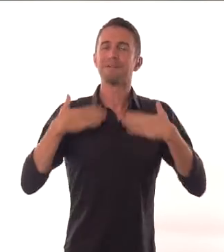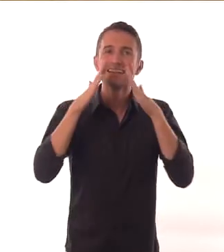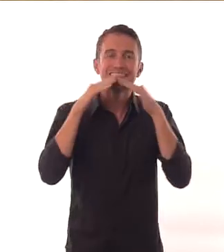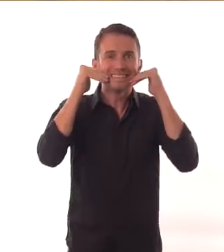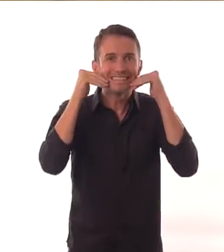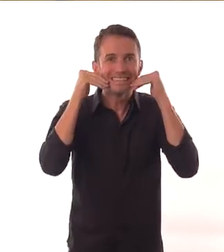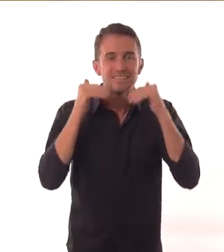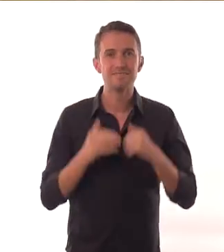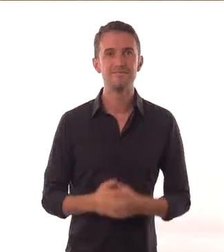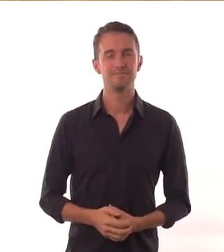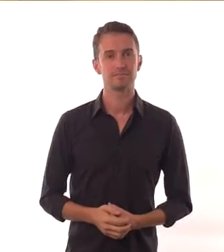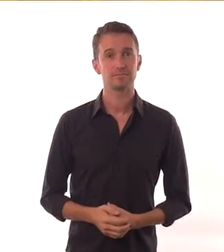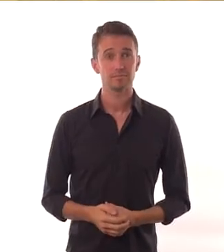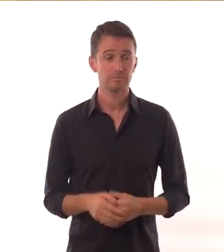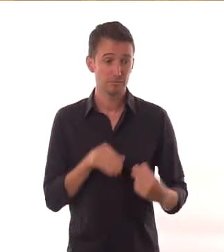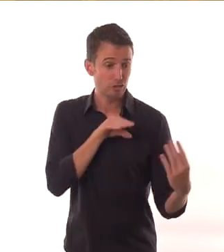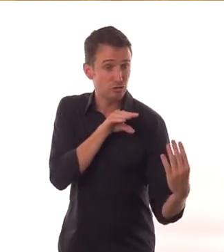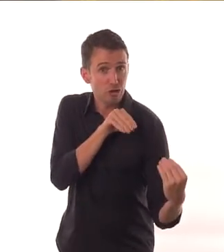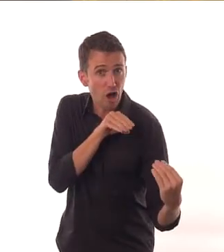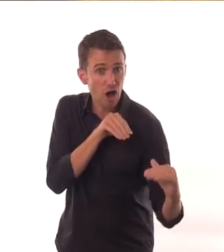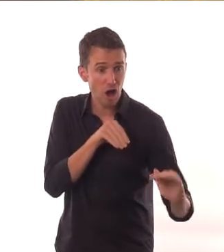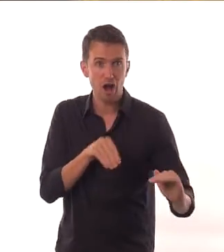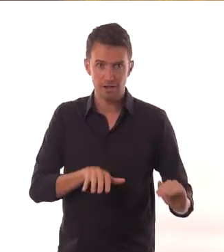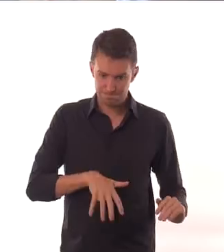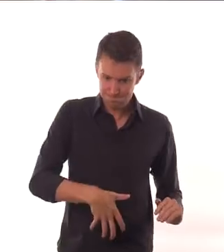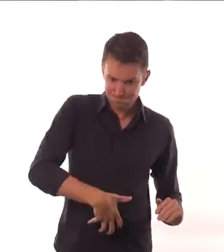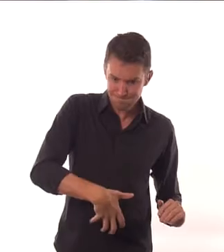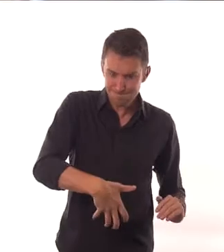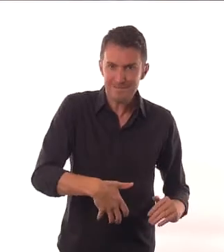happier. When I talk to them, they jump, you know? Yes.